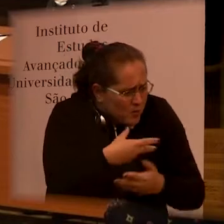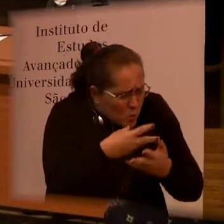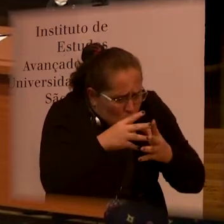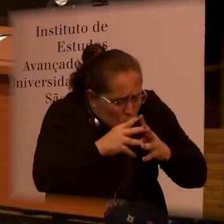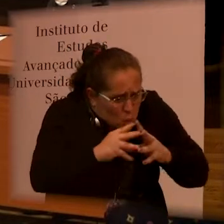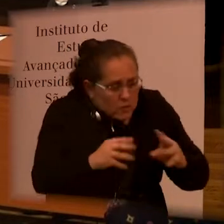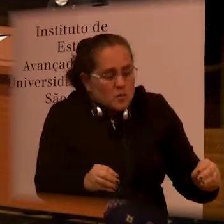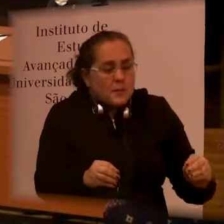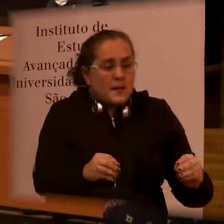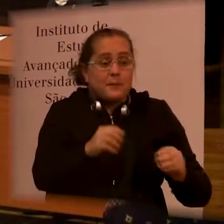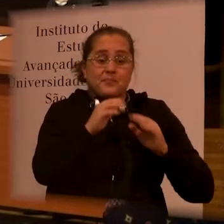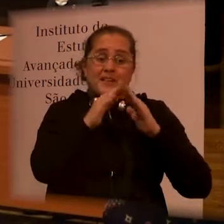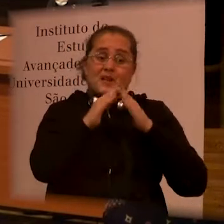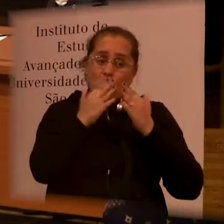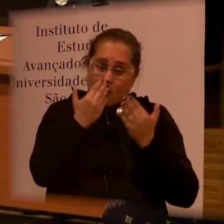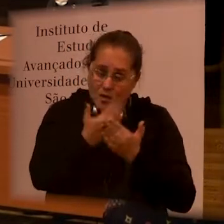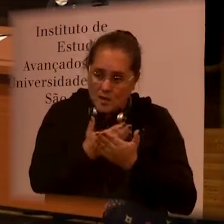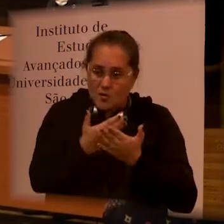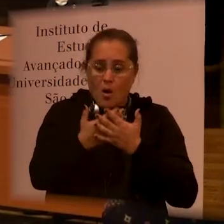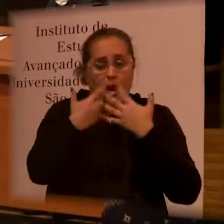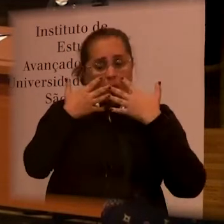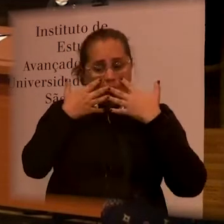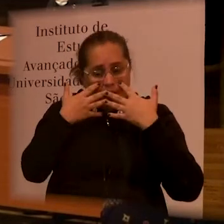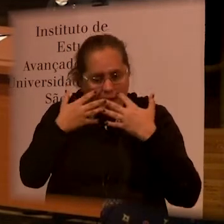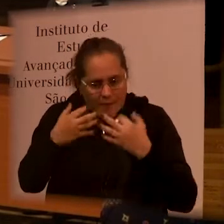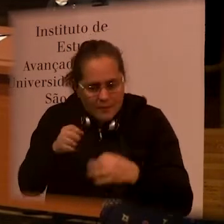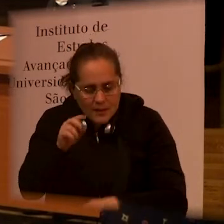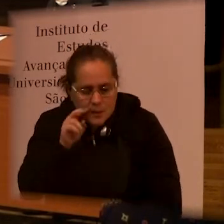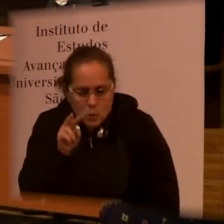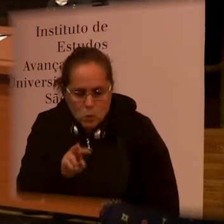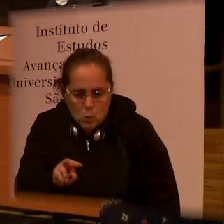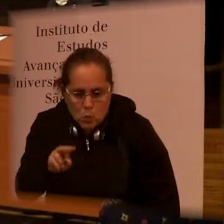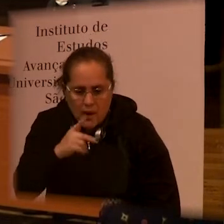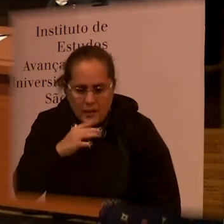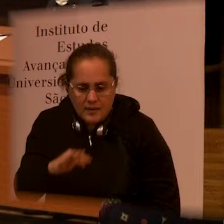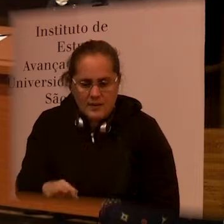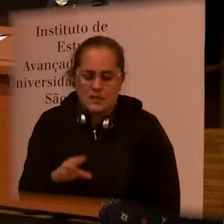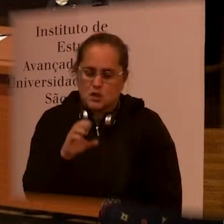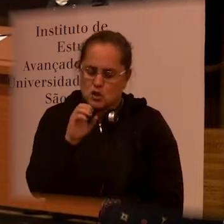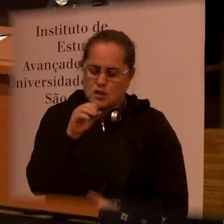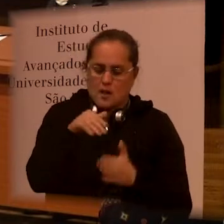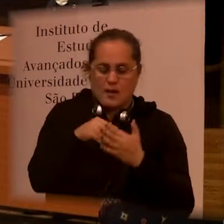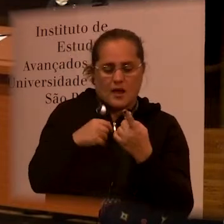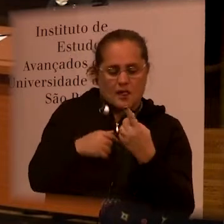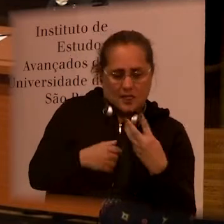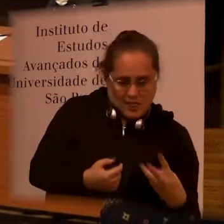at the end of the day. And the attention of that school towards the children